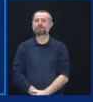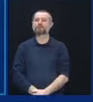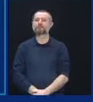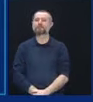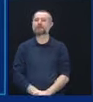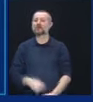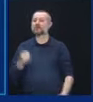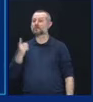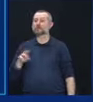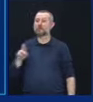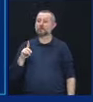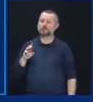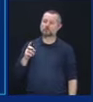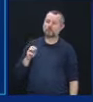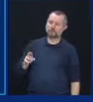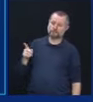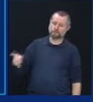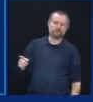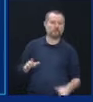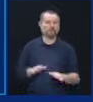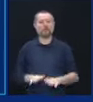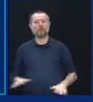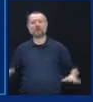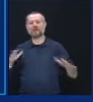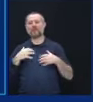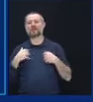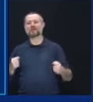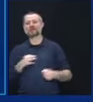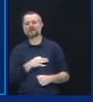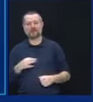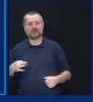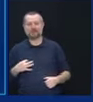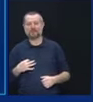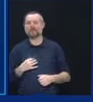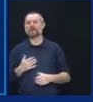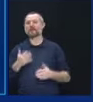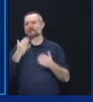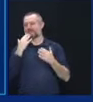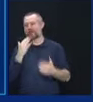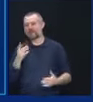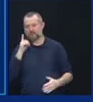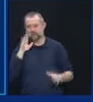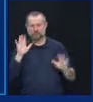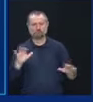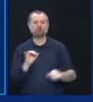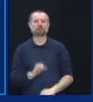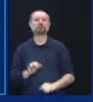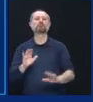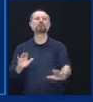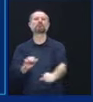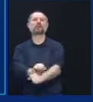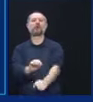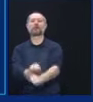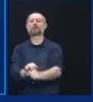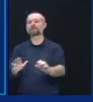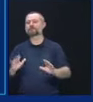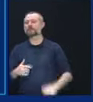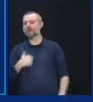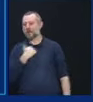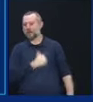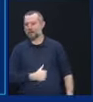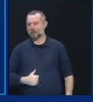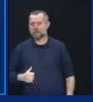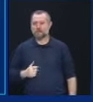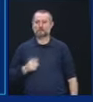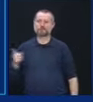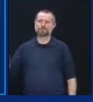and all the health staff, thank you for a great job. I'm sorry you have to do